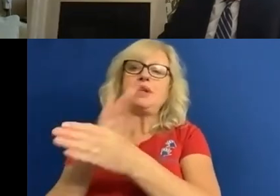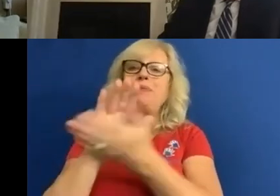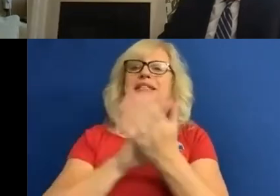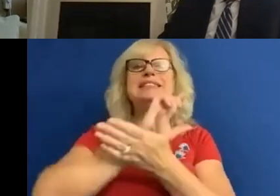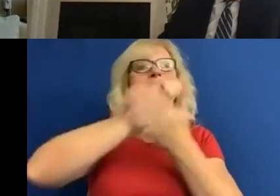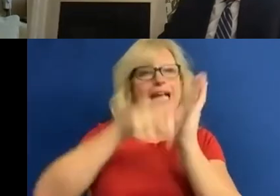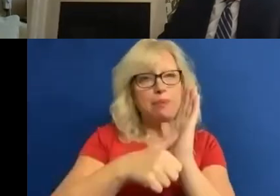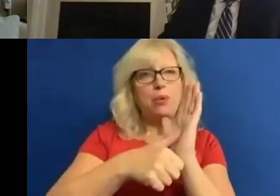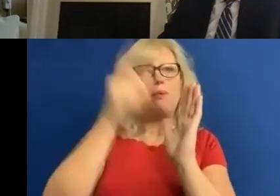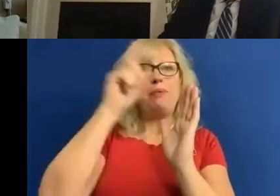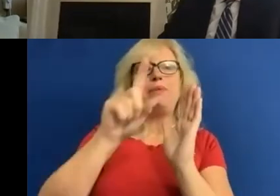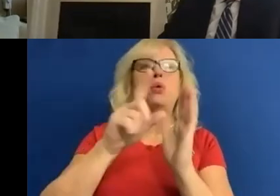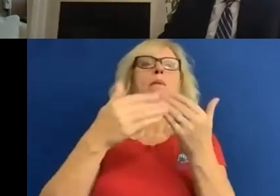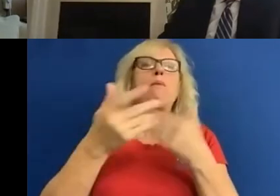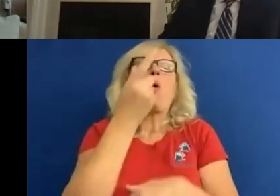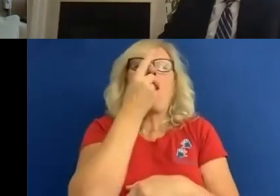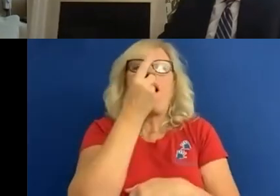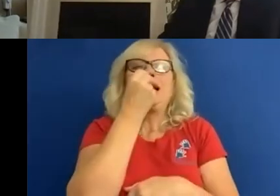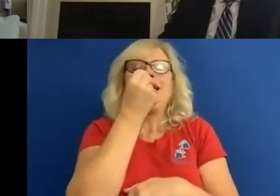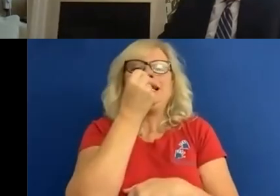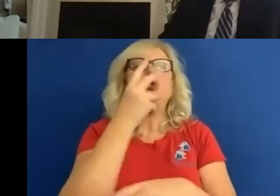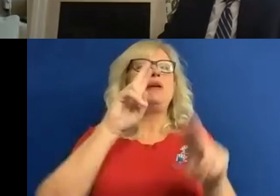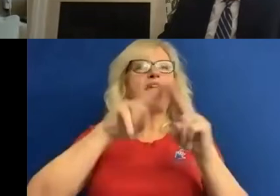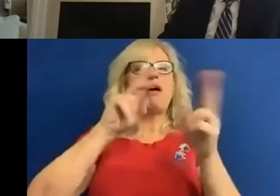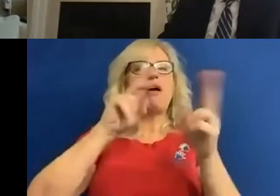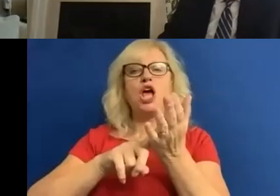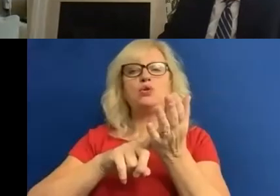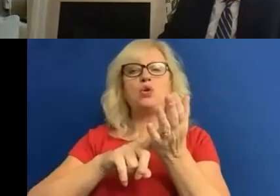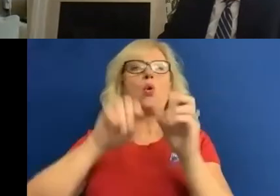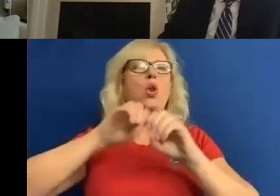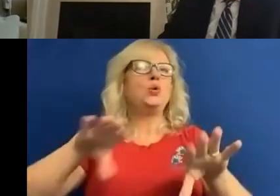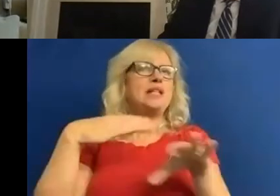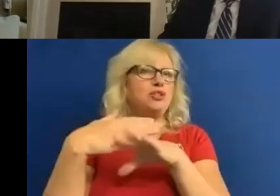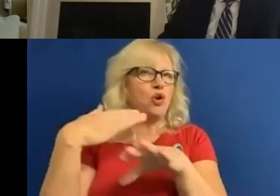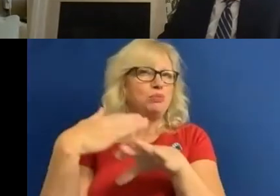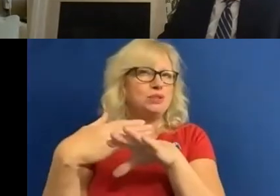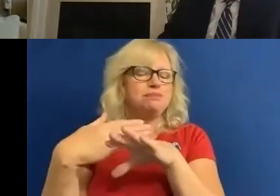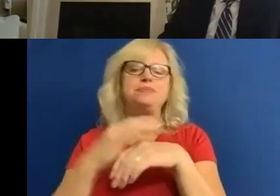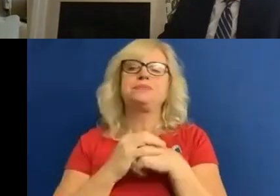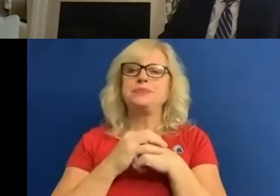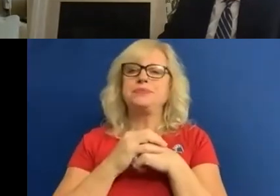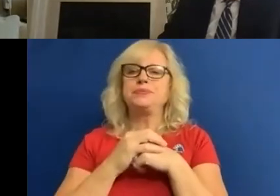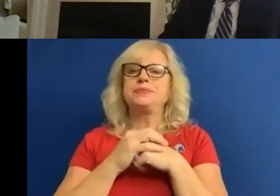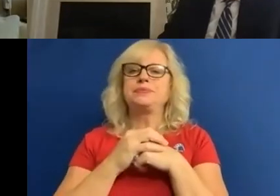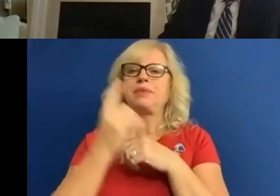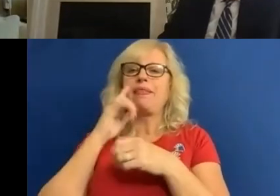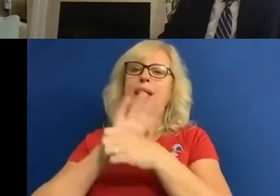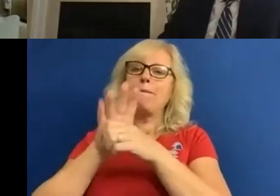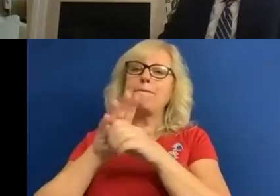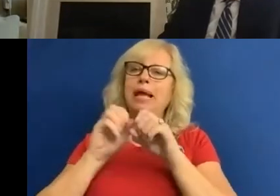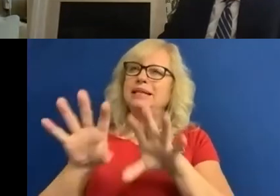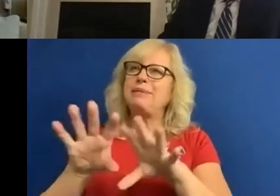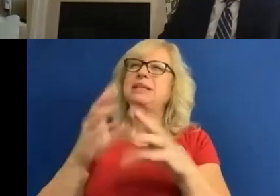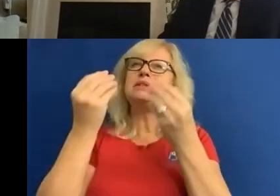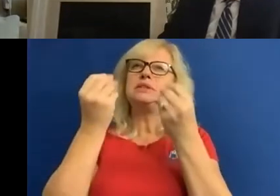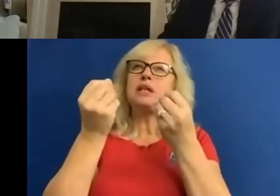redundant or furloughed or lose their jobs altogether. I think the pandemic did. There are some silver linings. I